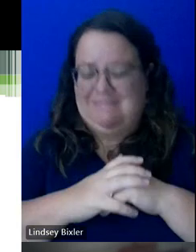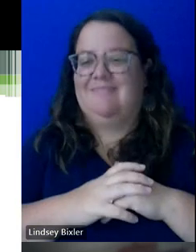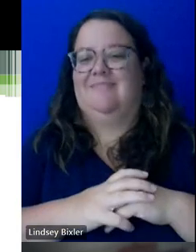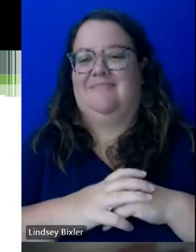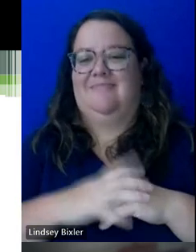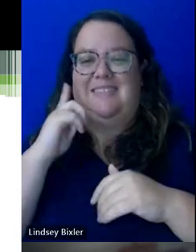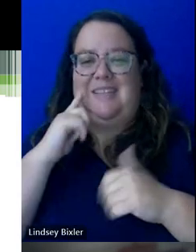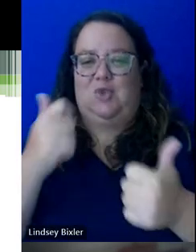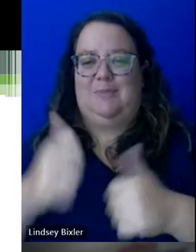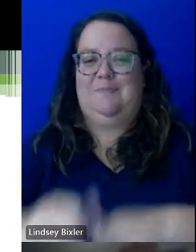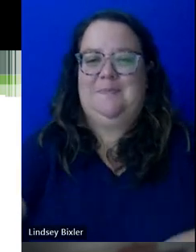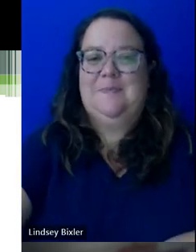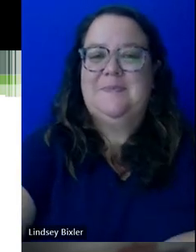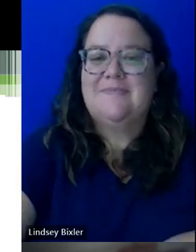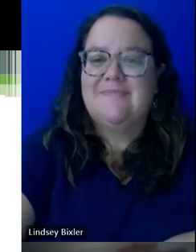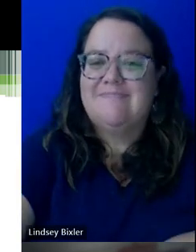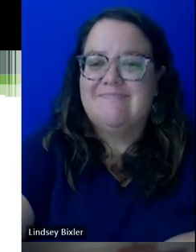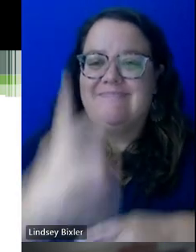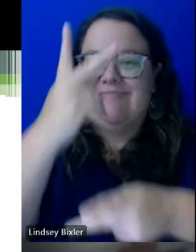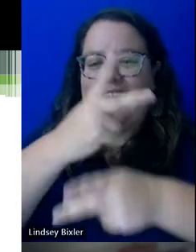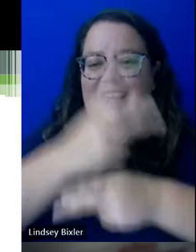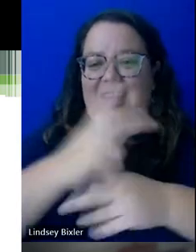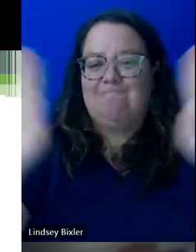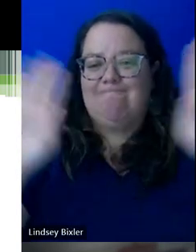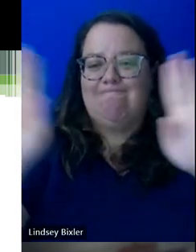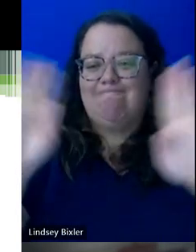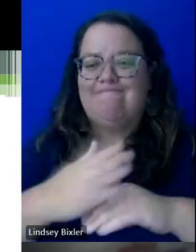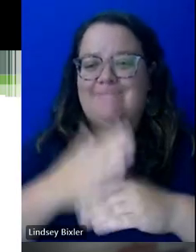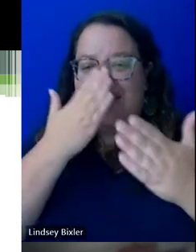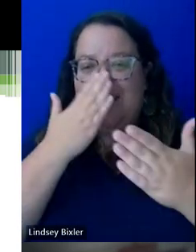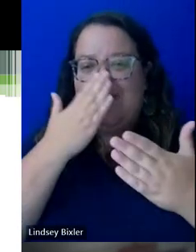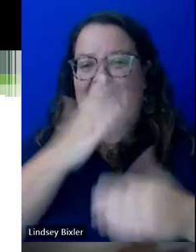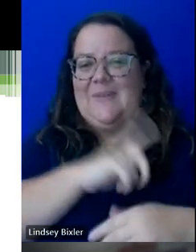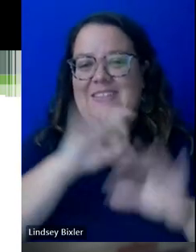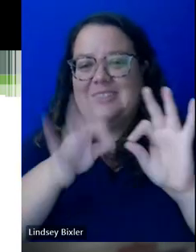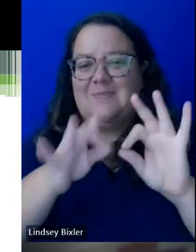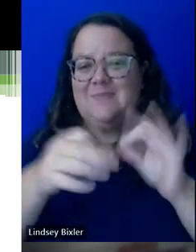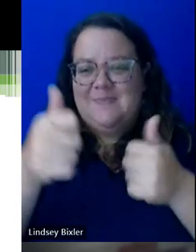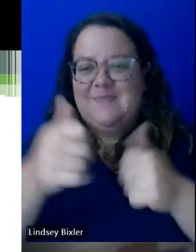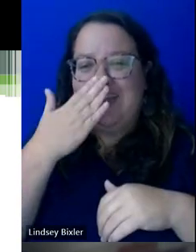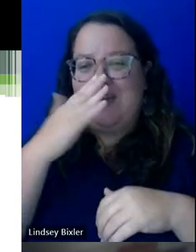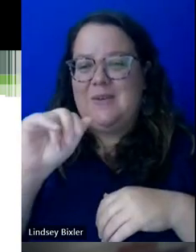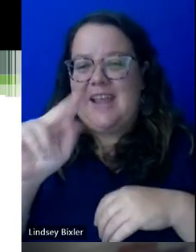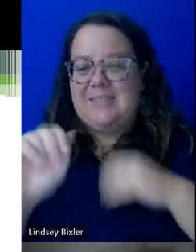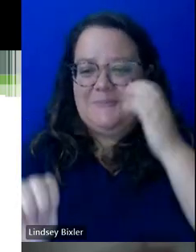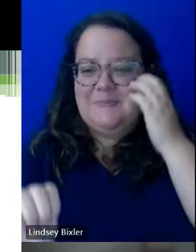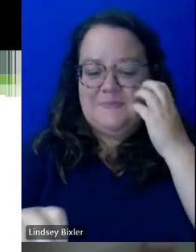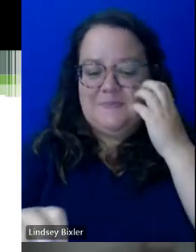Sounds good. Take care, everyone. Thank you. Thank you, Lindsey. Thank you, Nate. Bye.